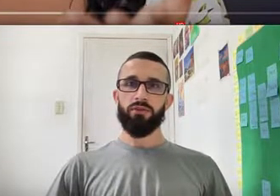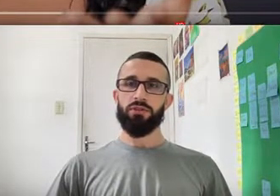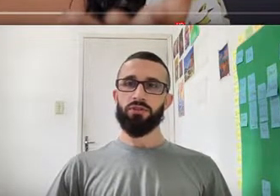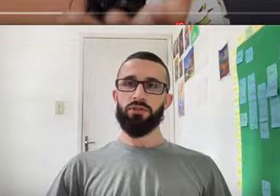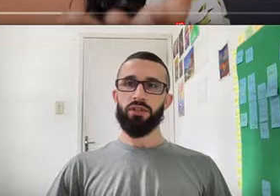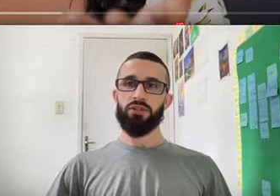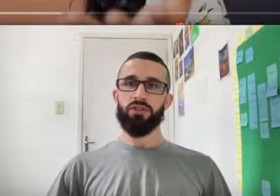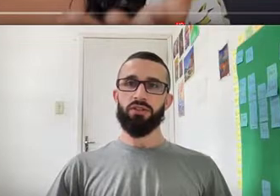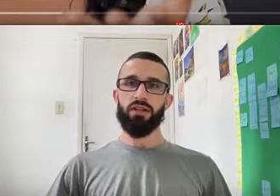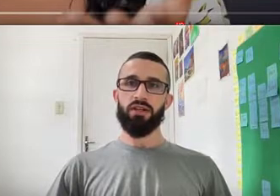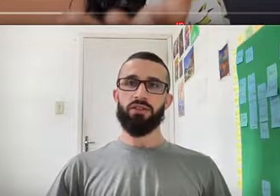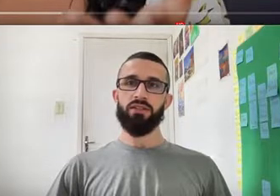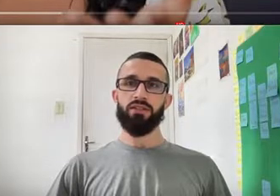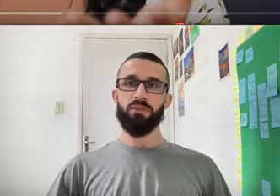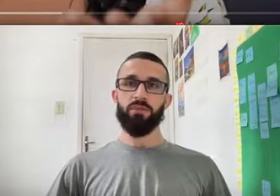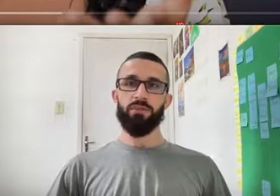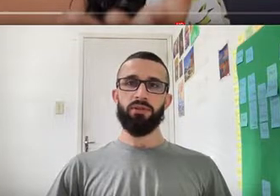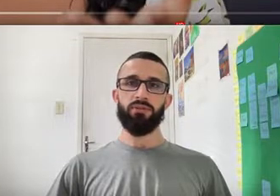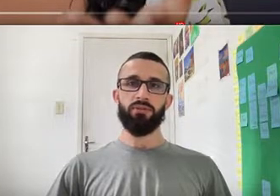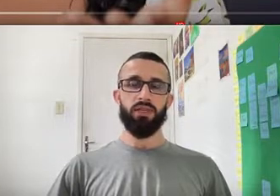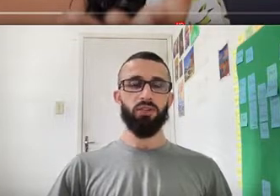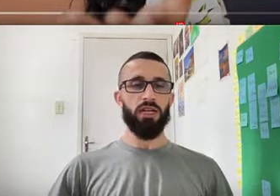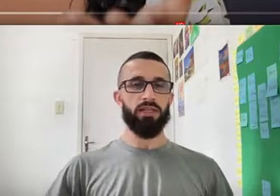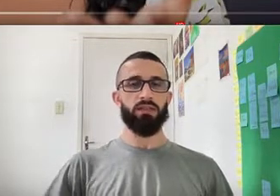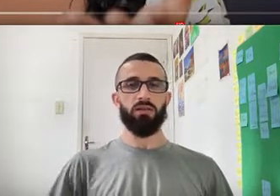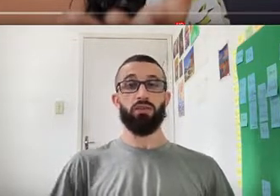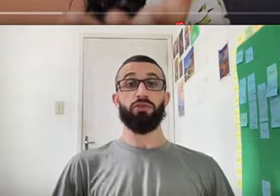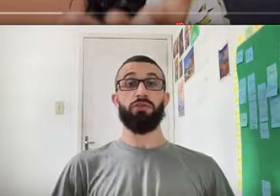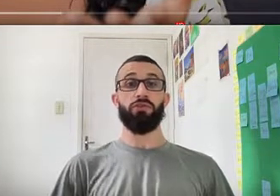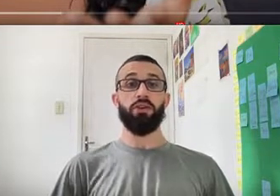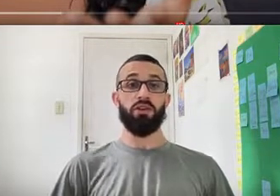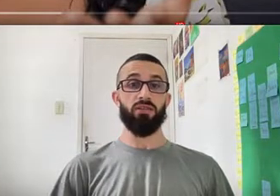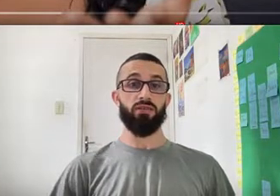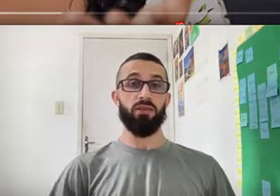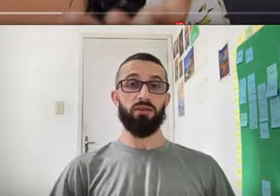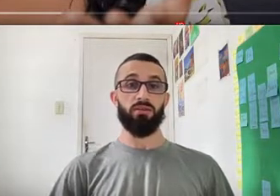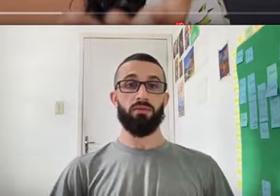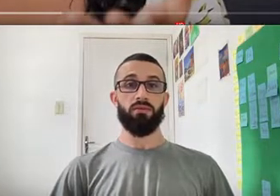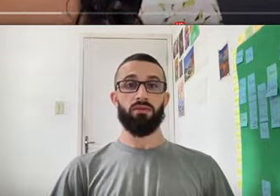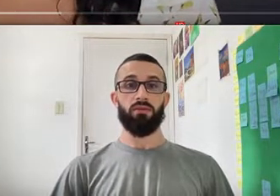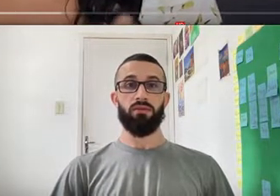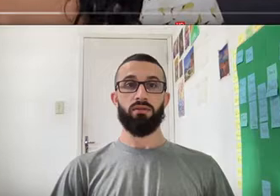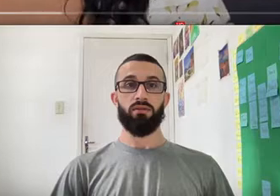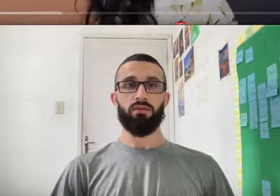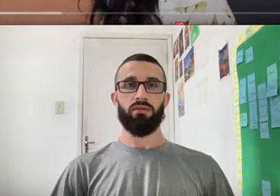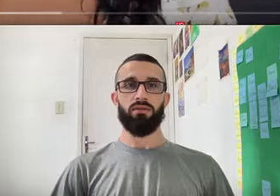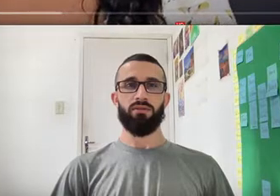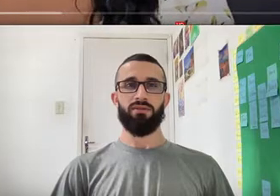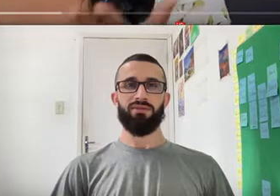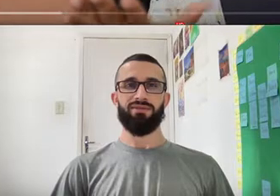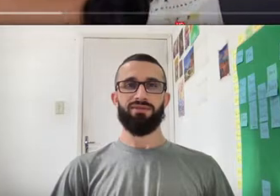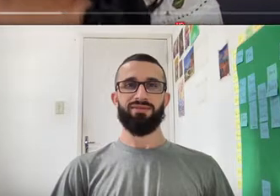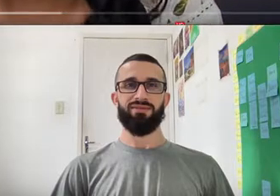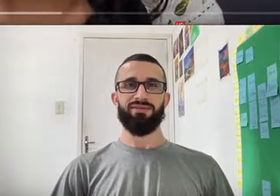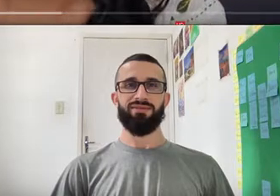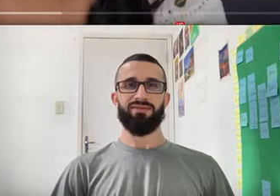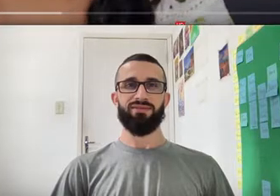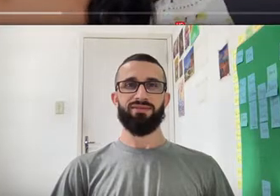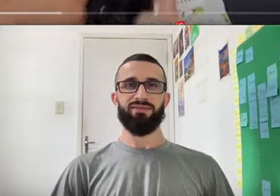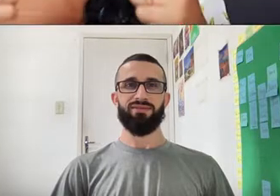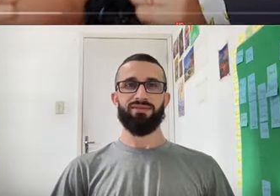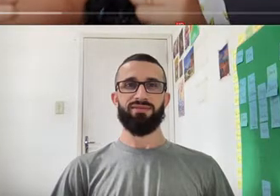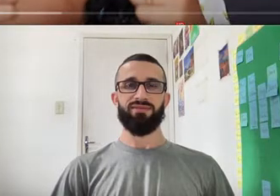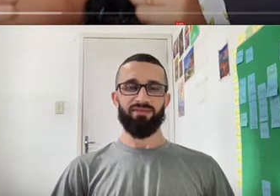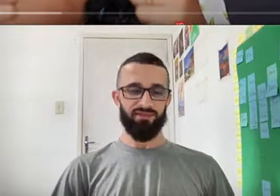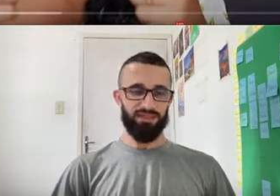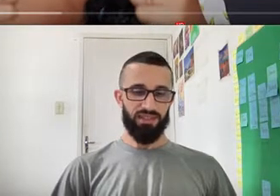For The Notifications Guys People É De Graça It's For Free It's Free Inscreva Nesse Canal Ajuda Muito Aqui